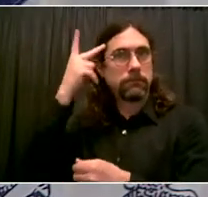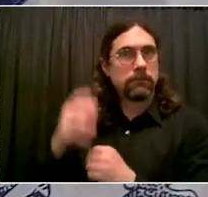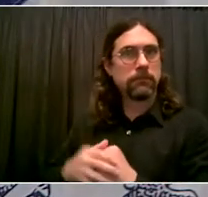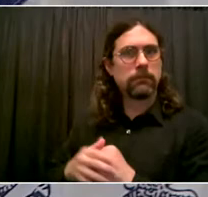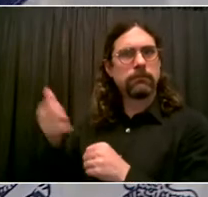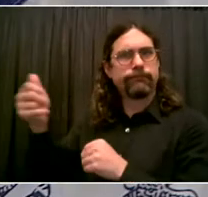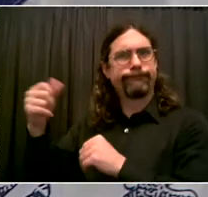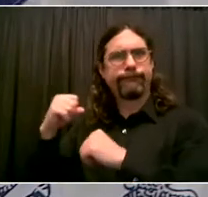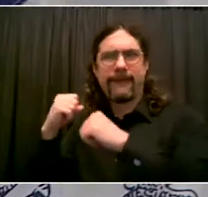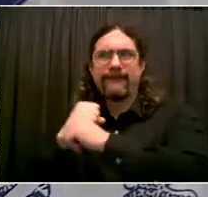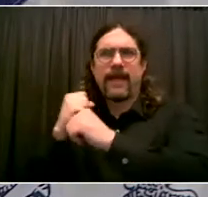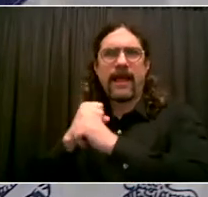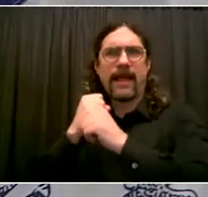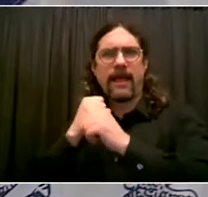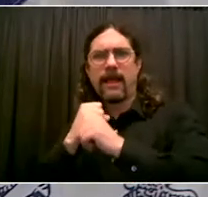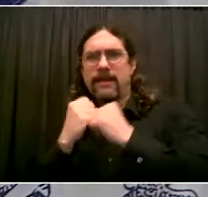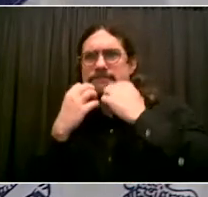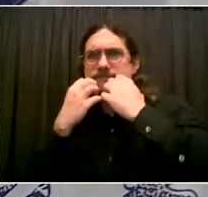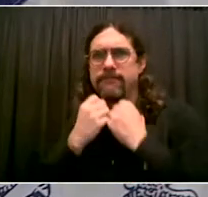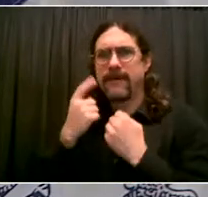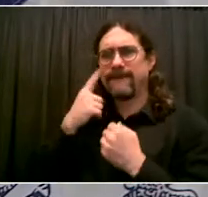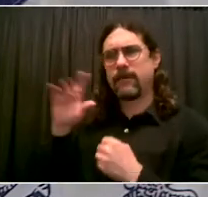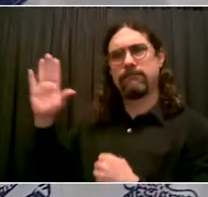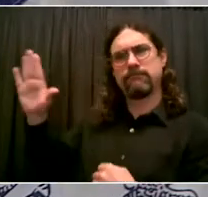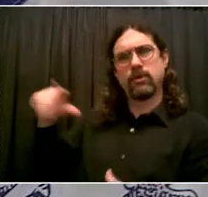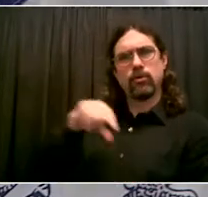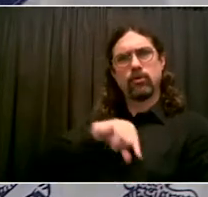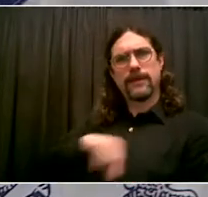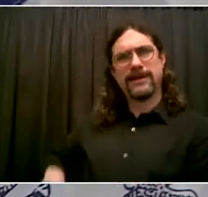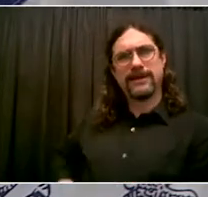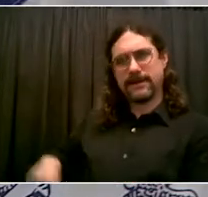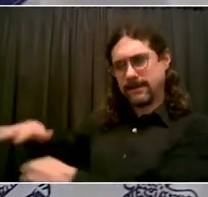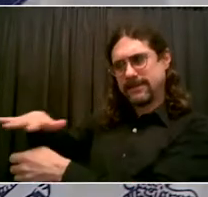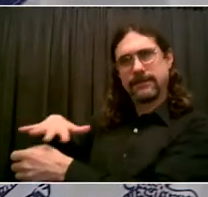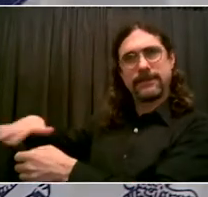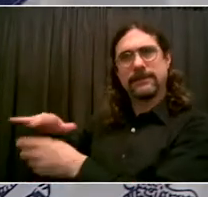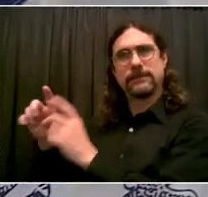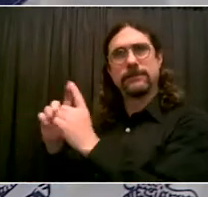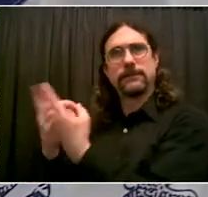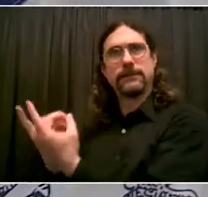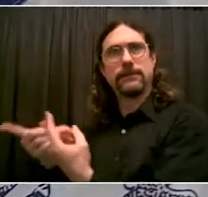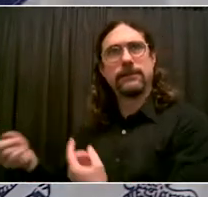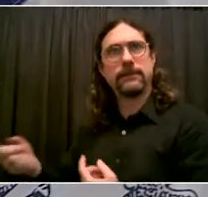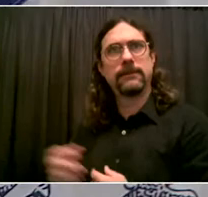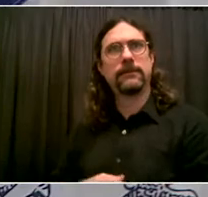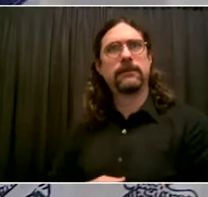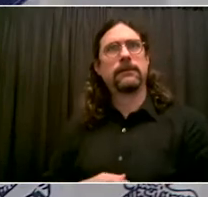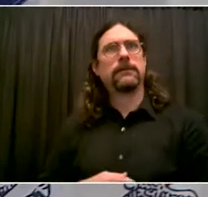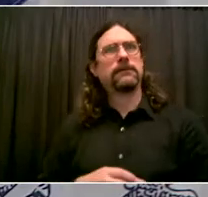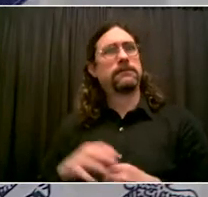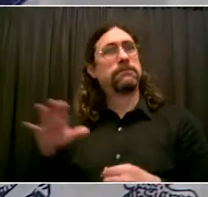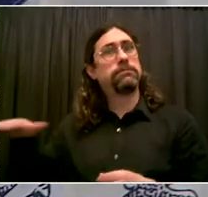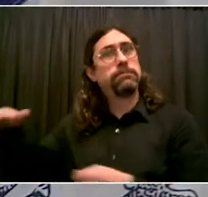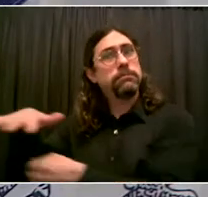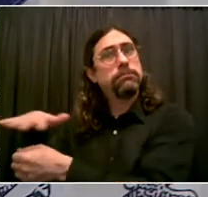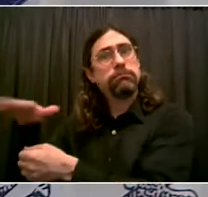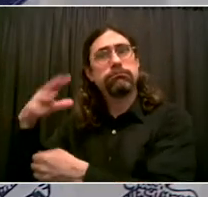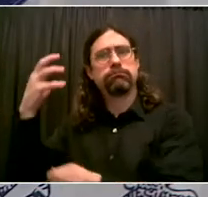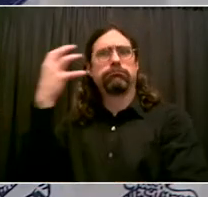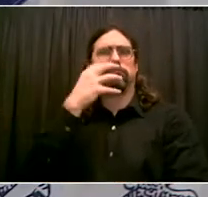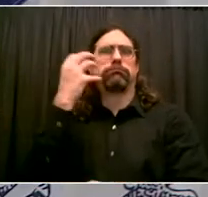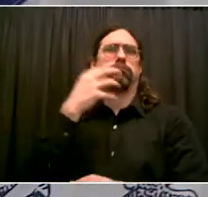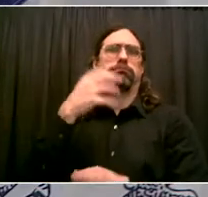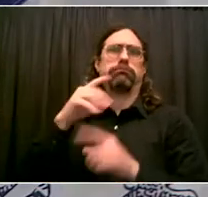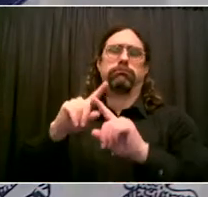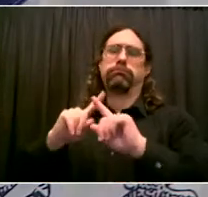provide is culturally appropriate, is in multiple languages, and reaches people in a way that they can feel. He's been a